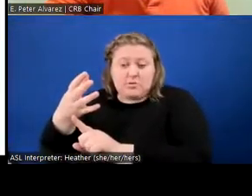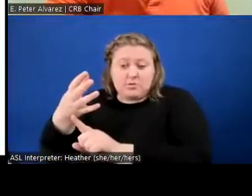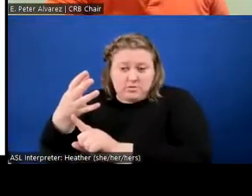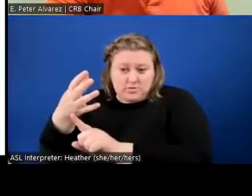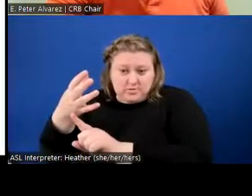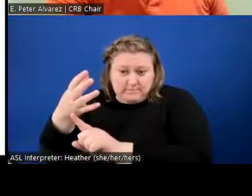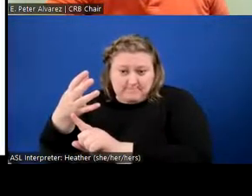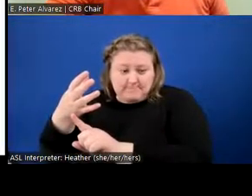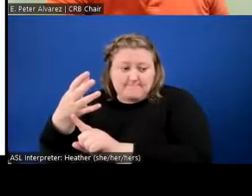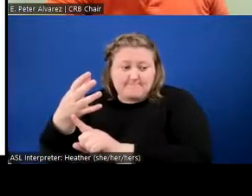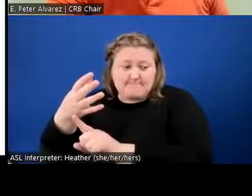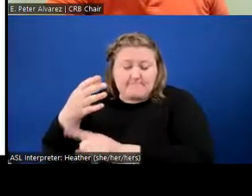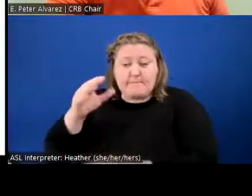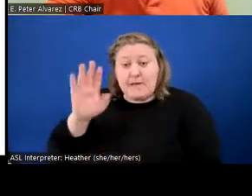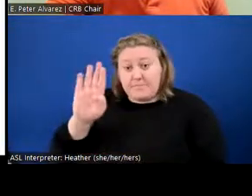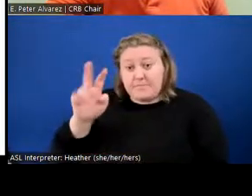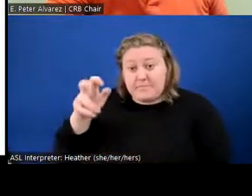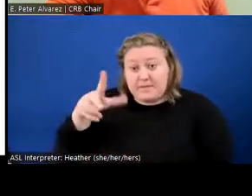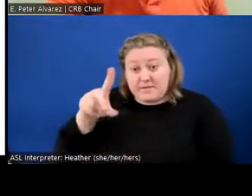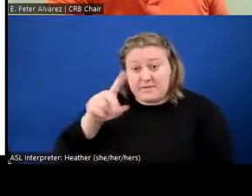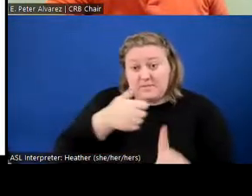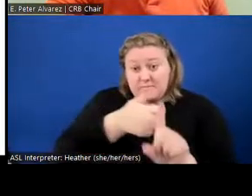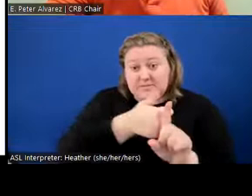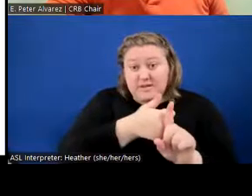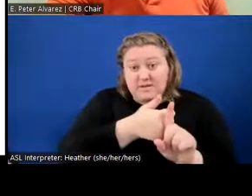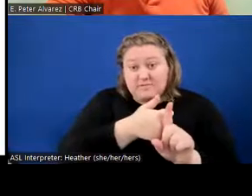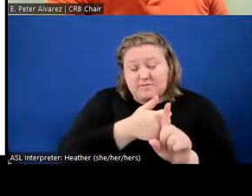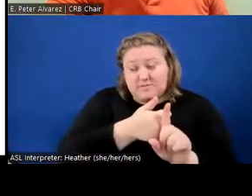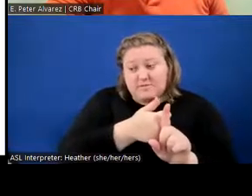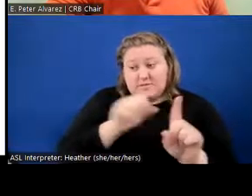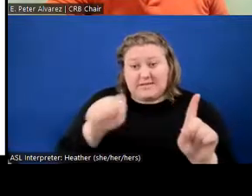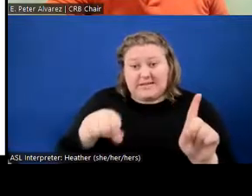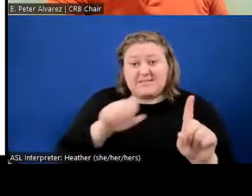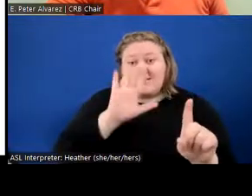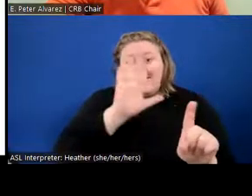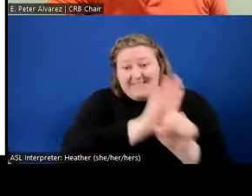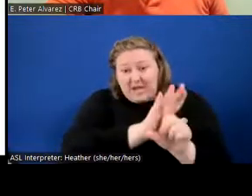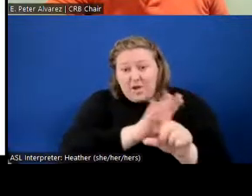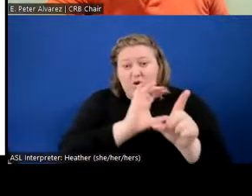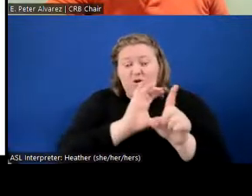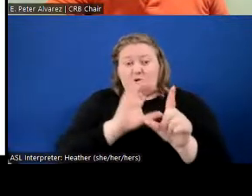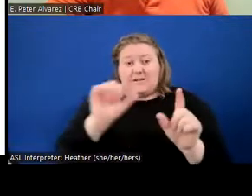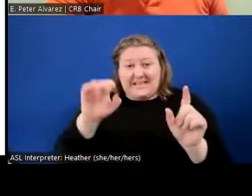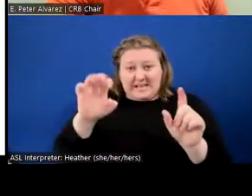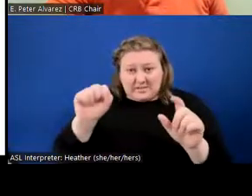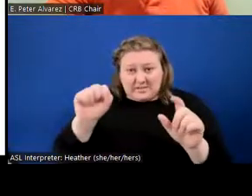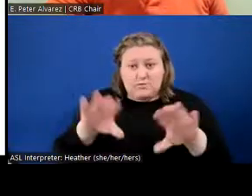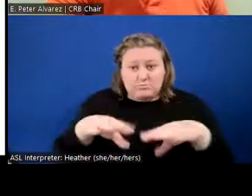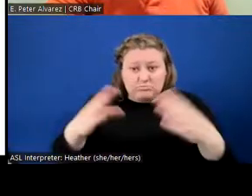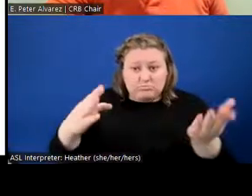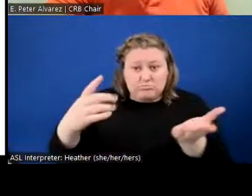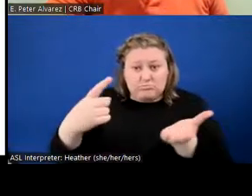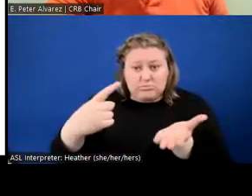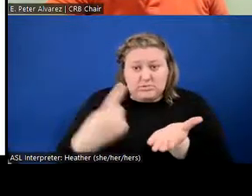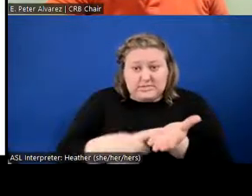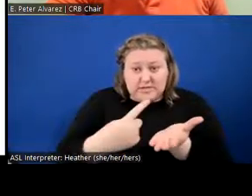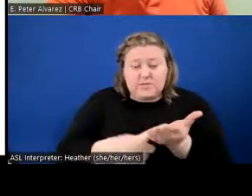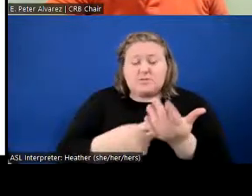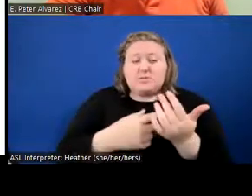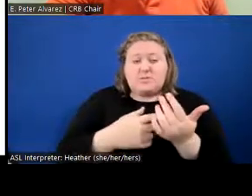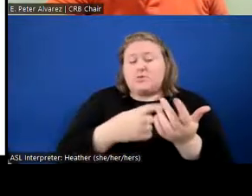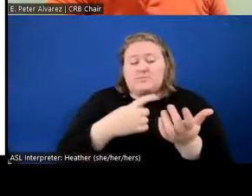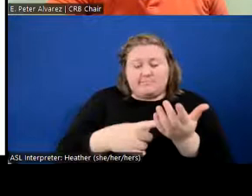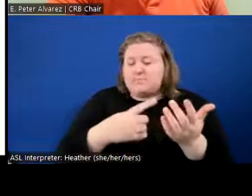and Boston Police Officers are, their cases are discussed in public executive session,